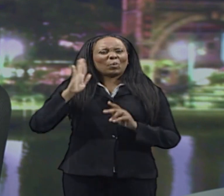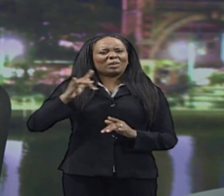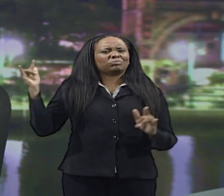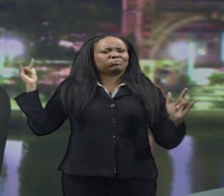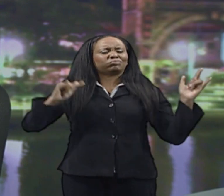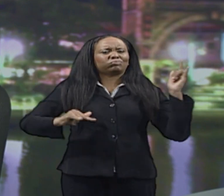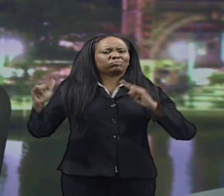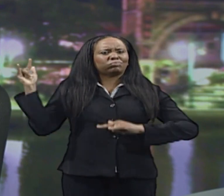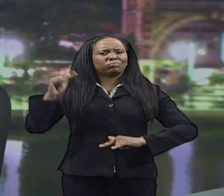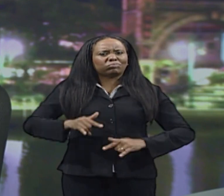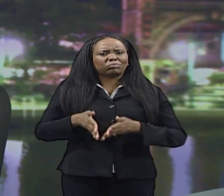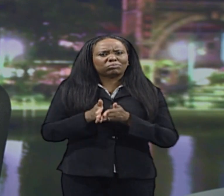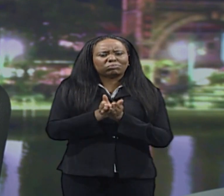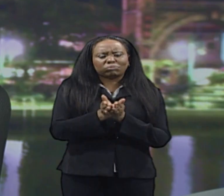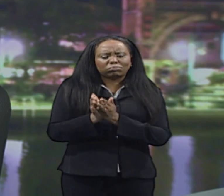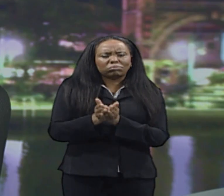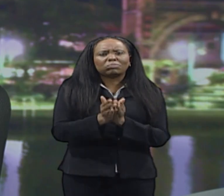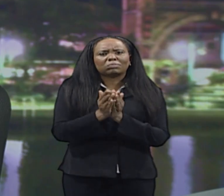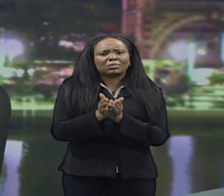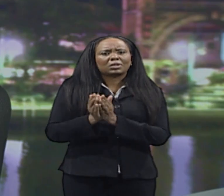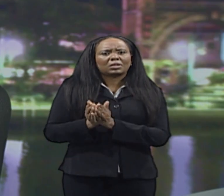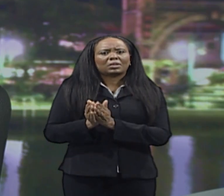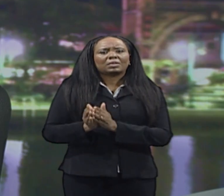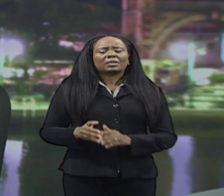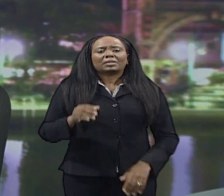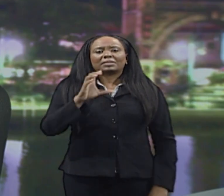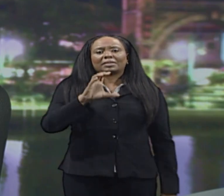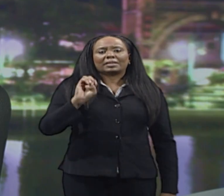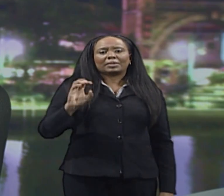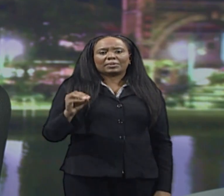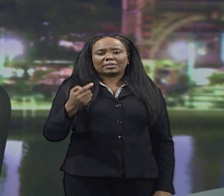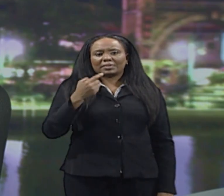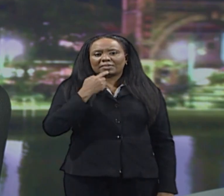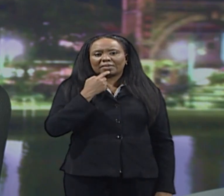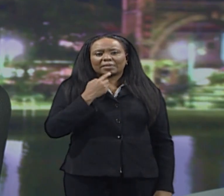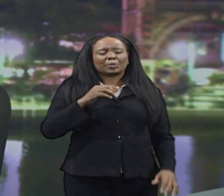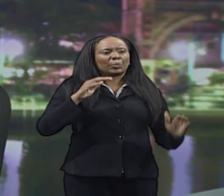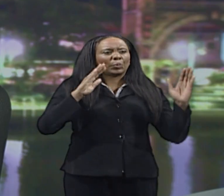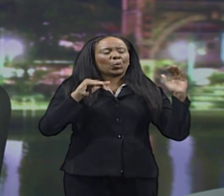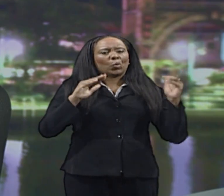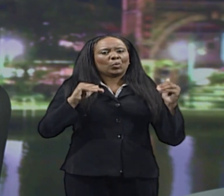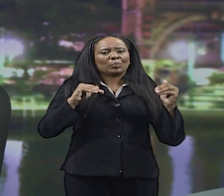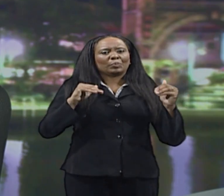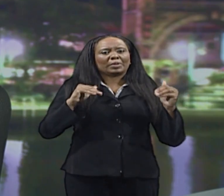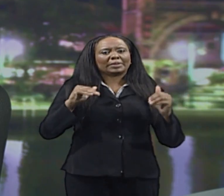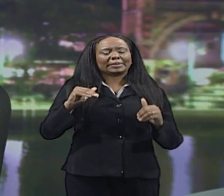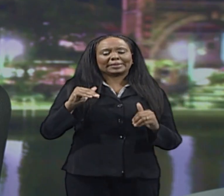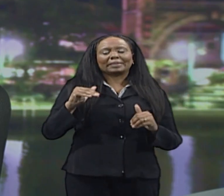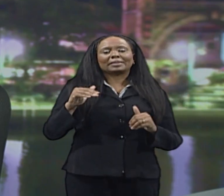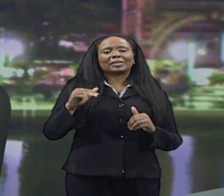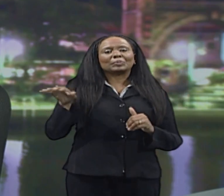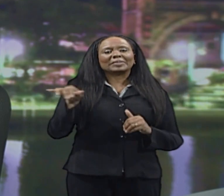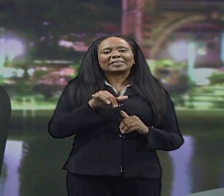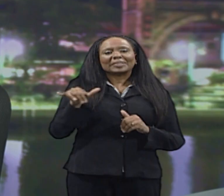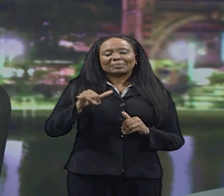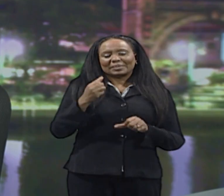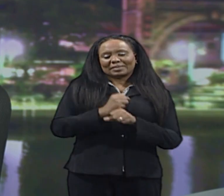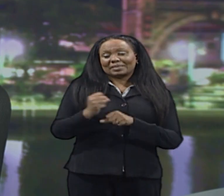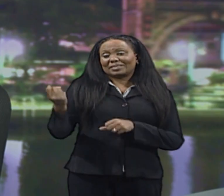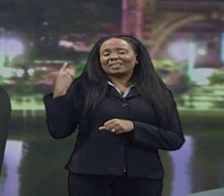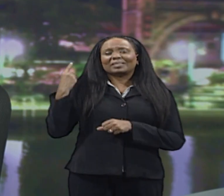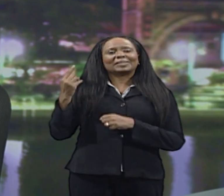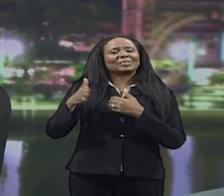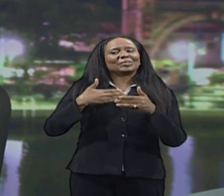challenging environment. CEO Rudy Grant says they're hoping to be on par with last year in spite of the negative publicity